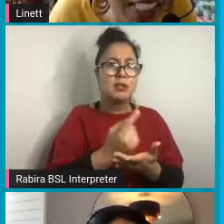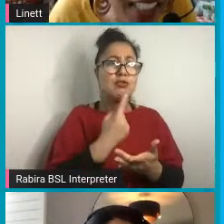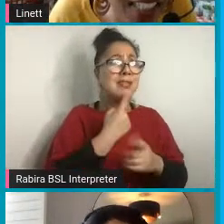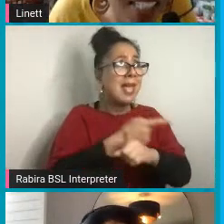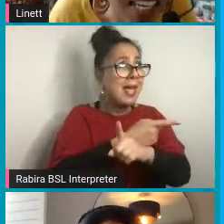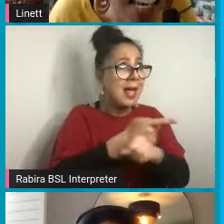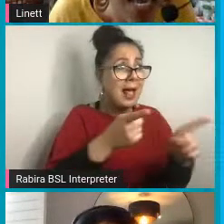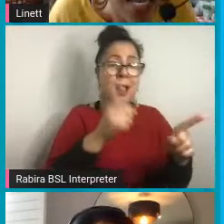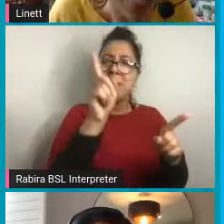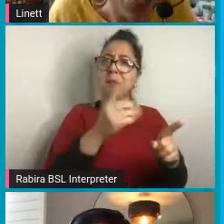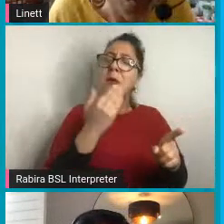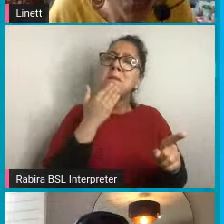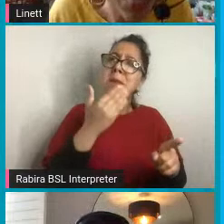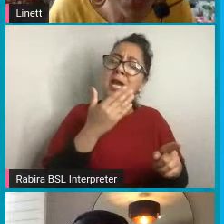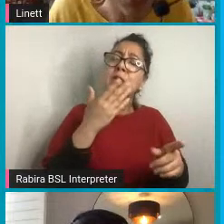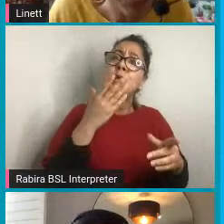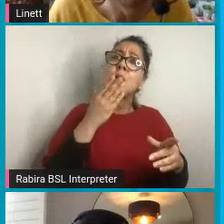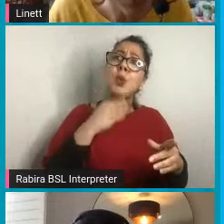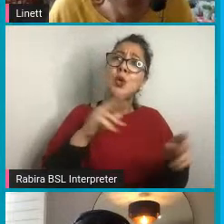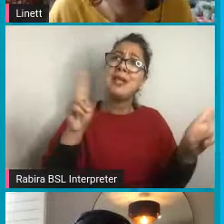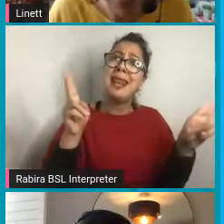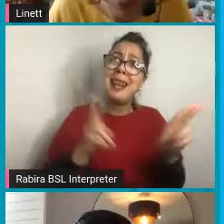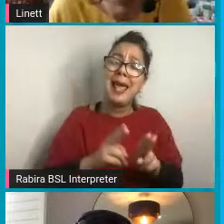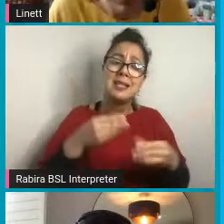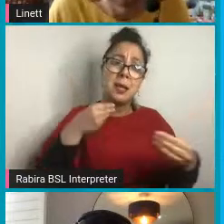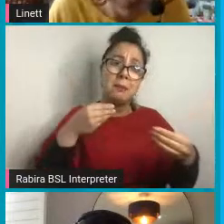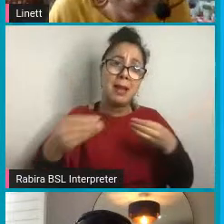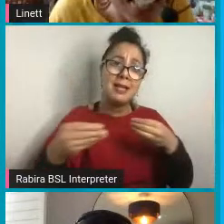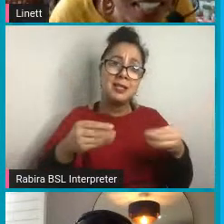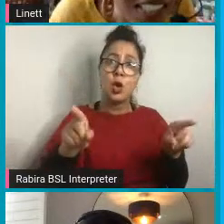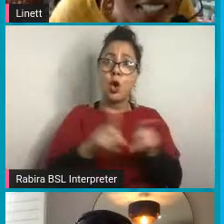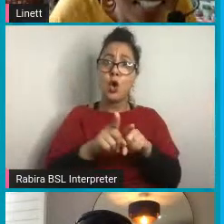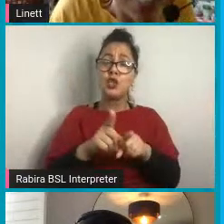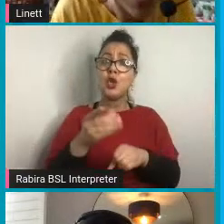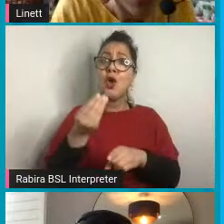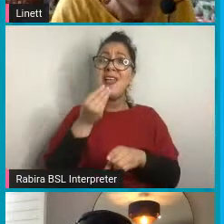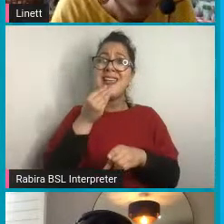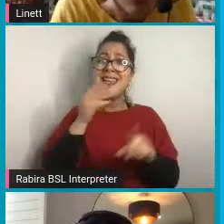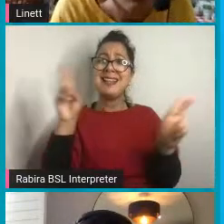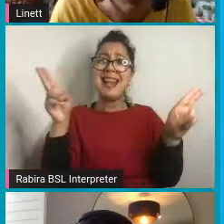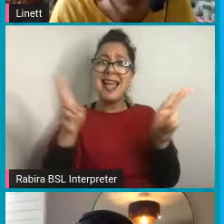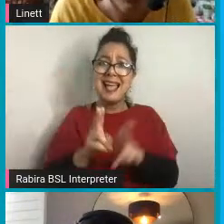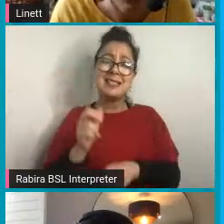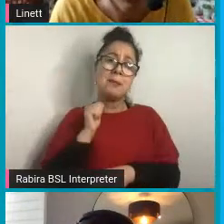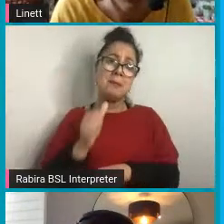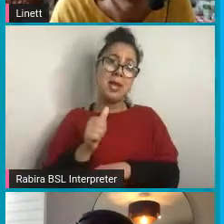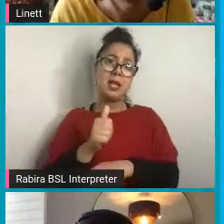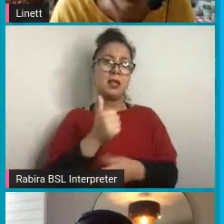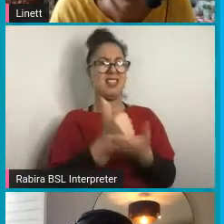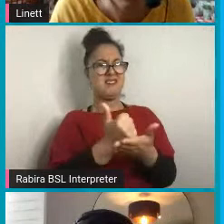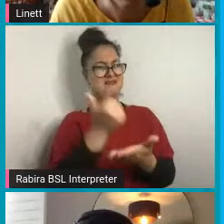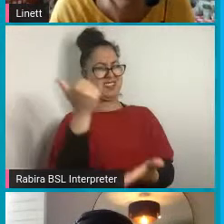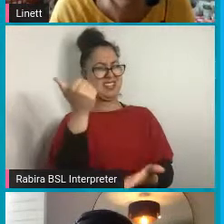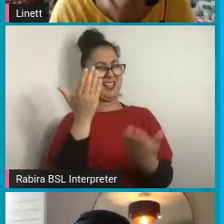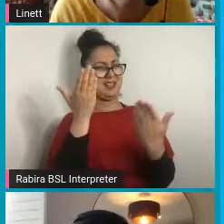plastics and also eat less meat. That's fantastic.